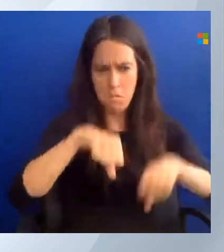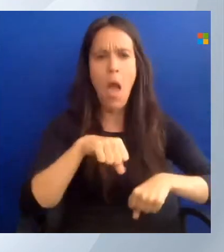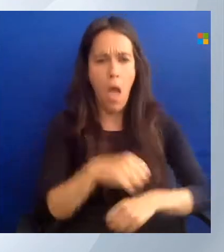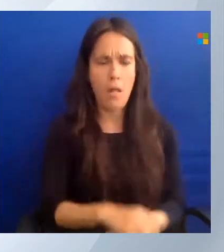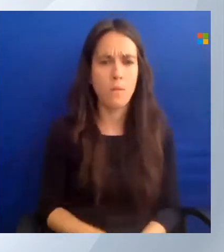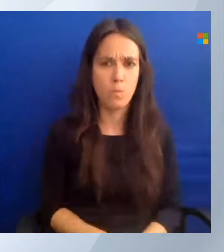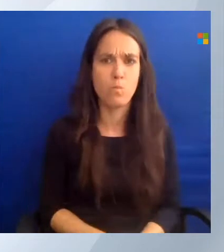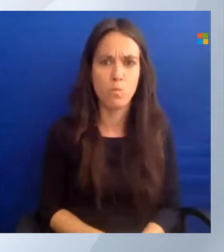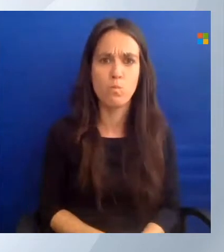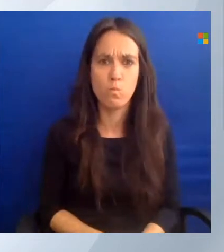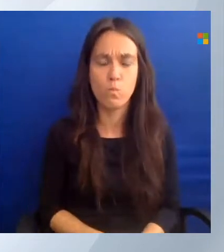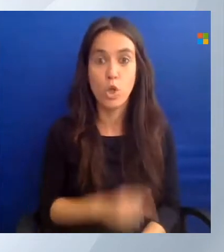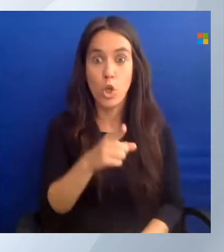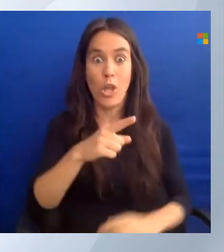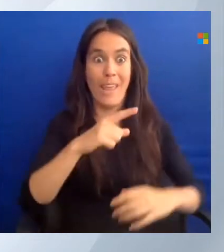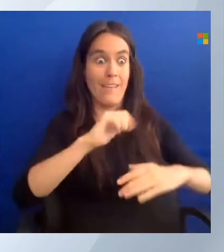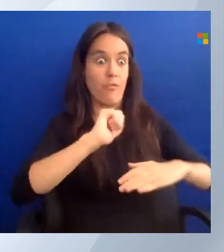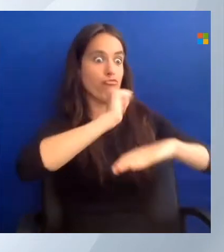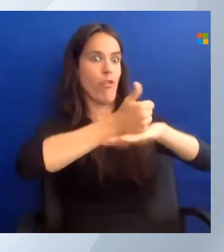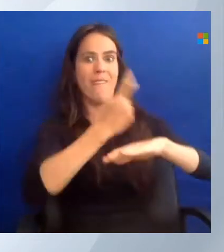create the connection.